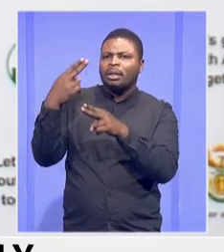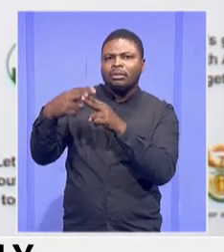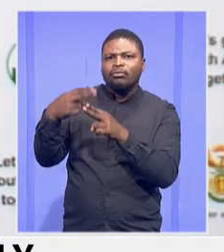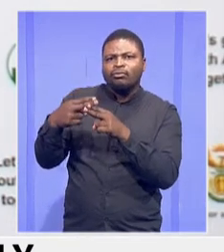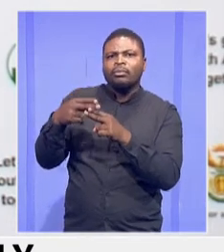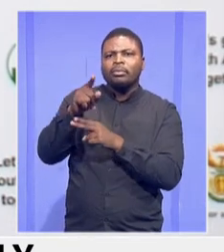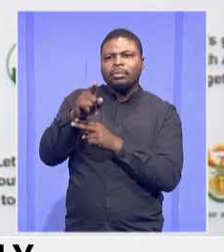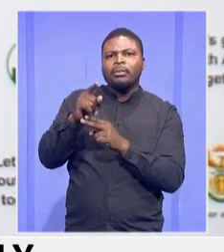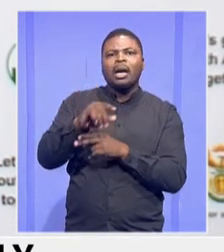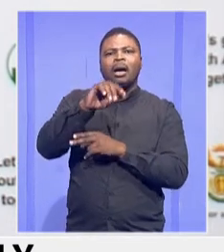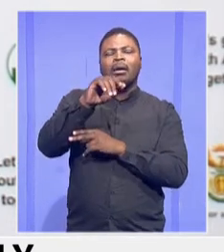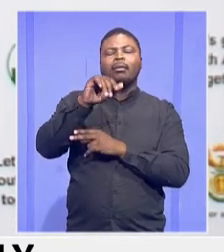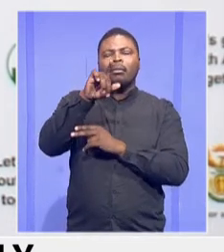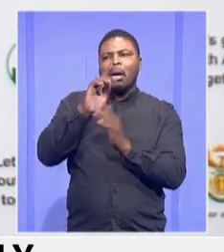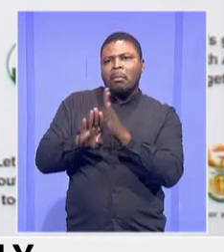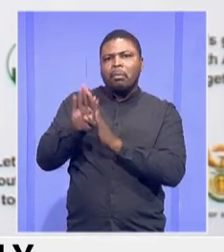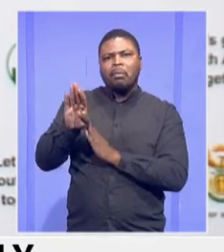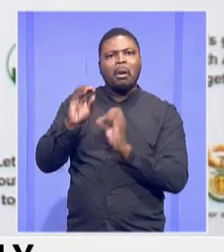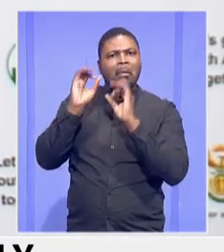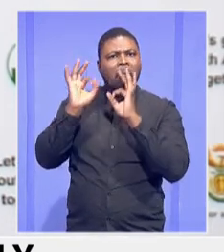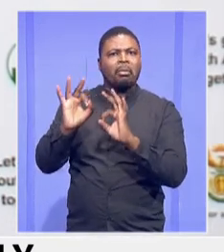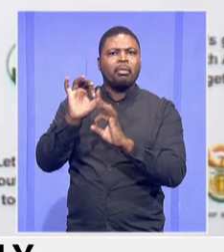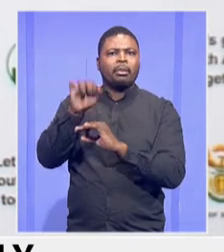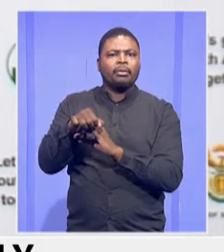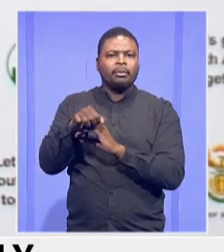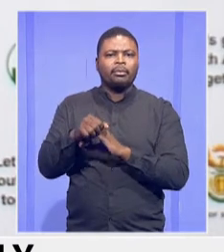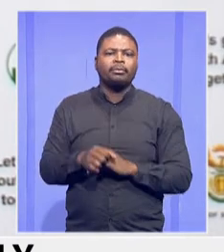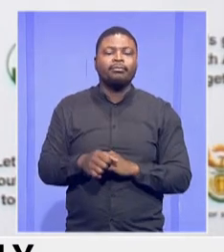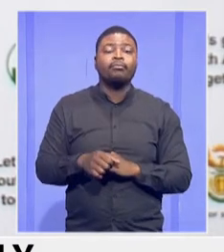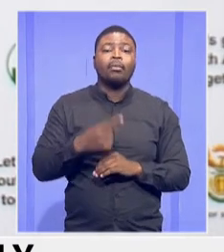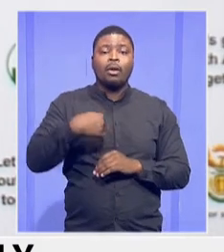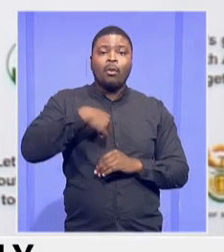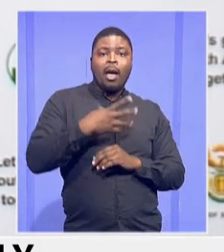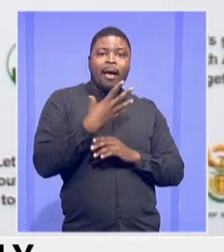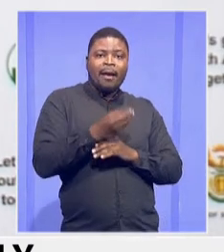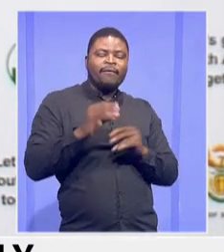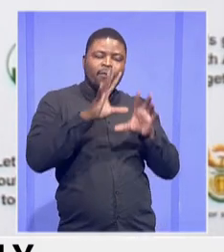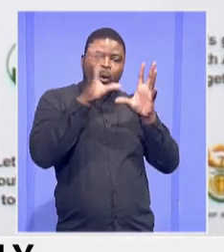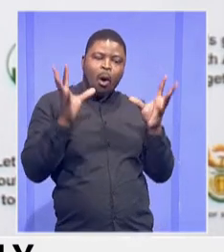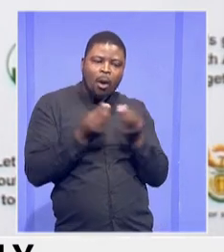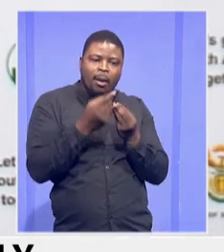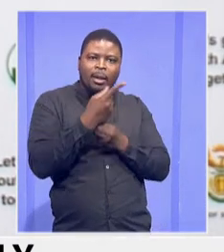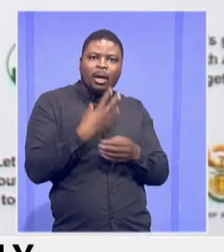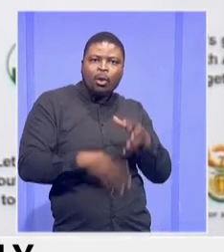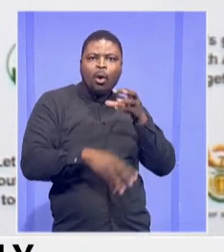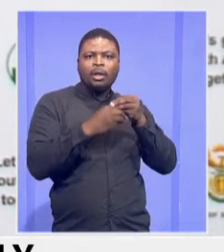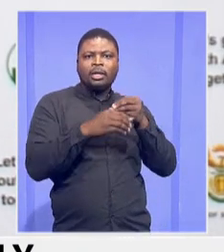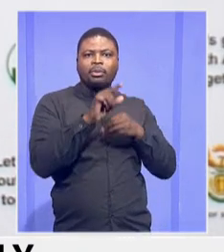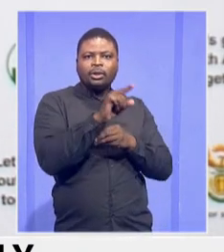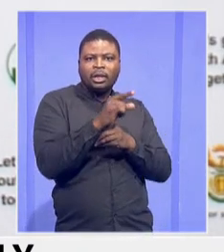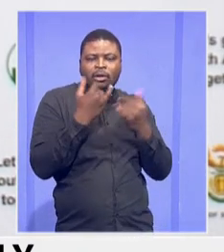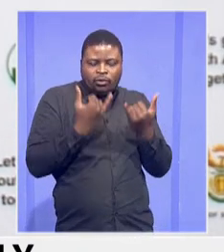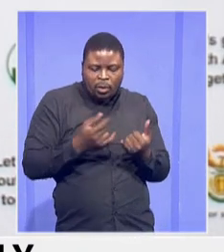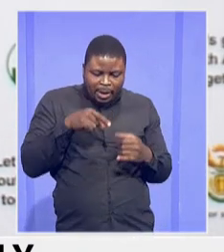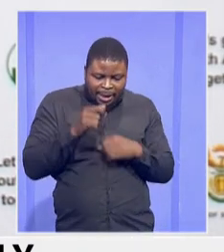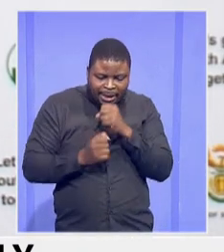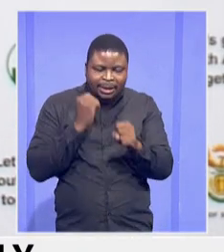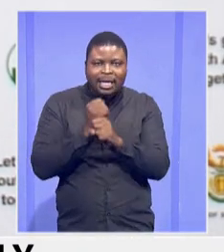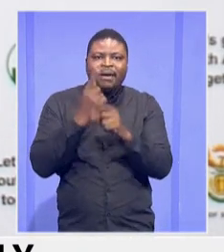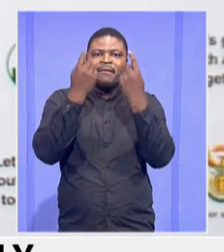And then we're indicating overall contribution and contribution in terms of the current financial year.